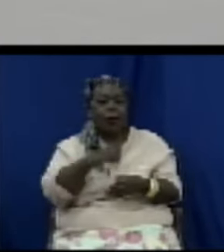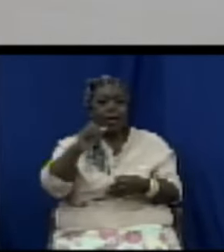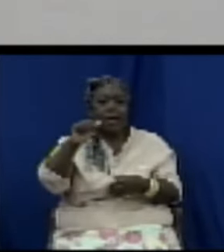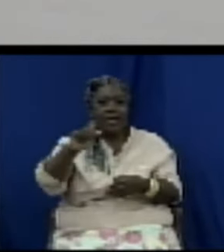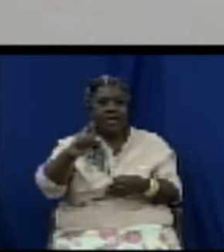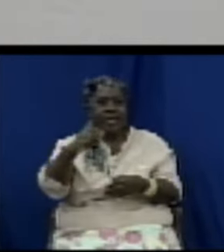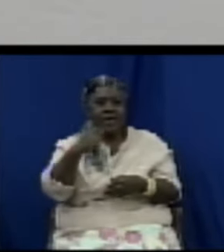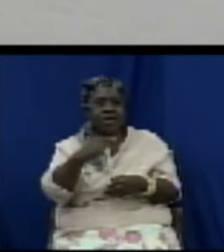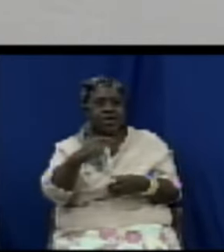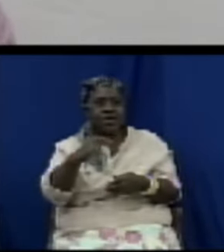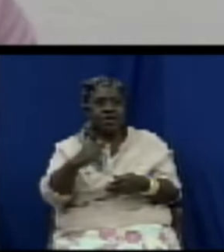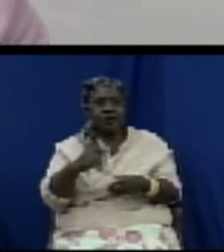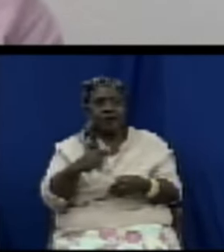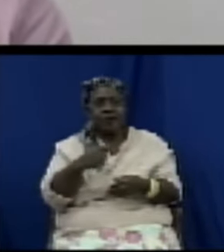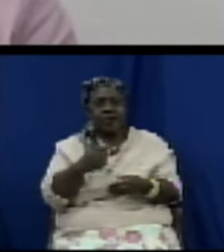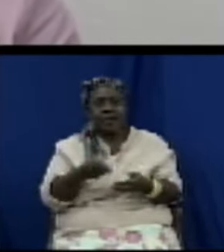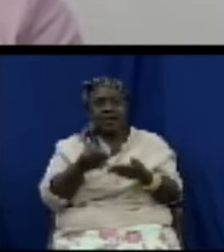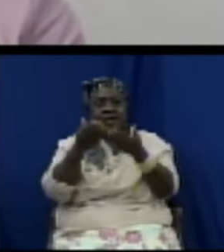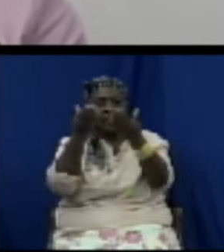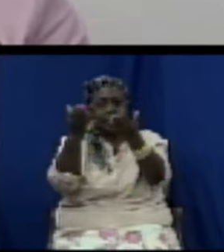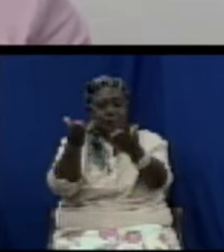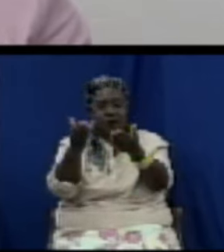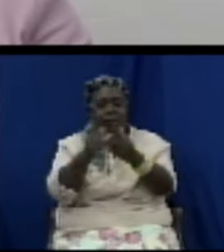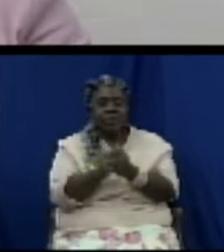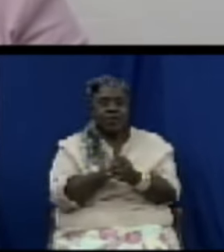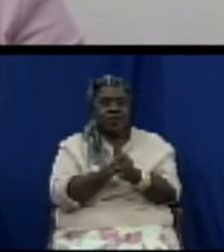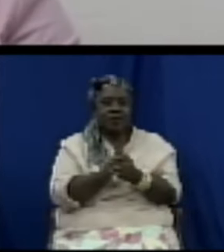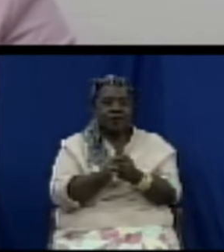and more importantly the